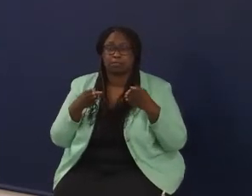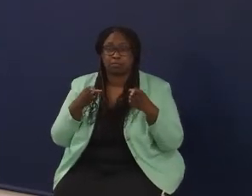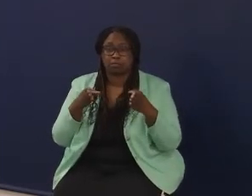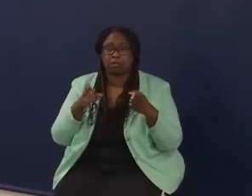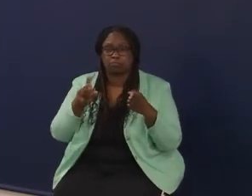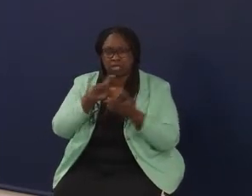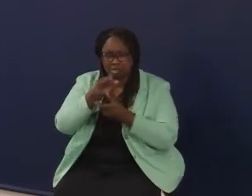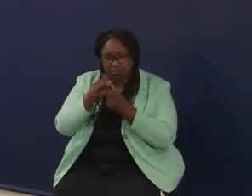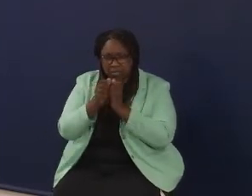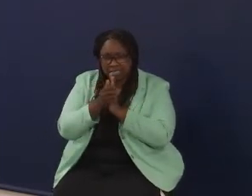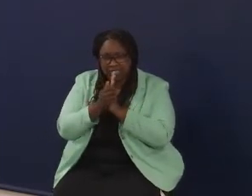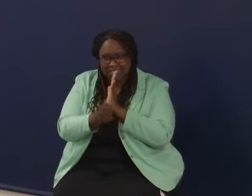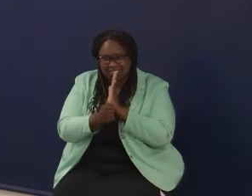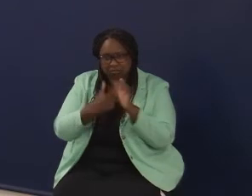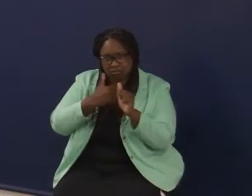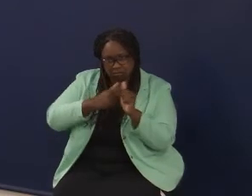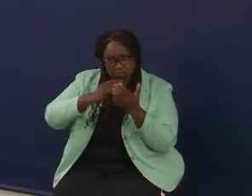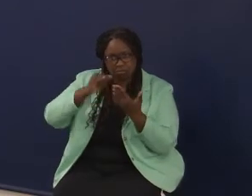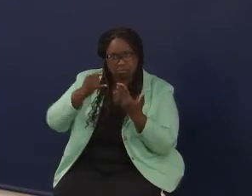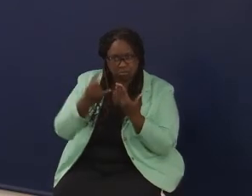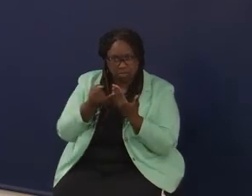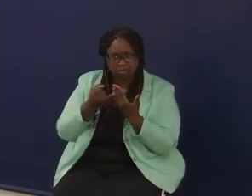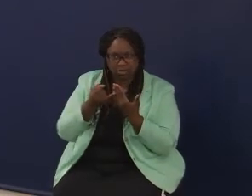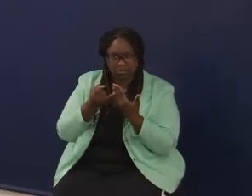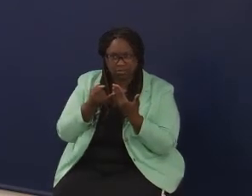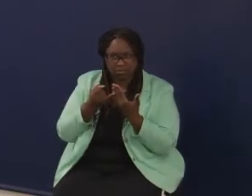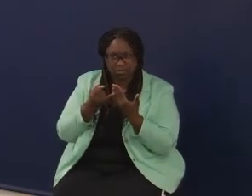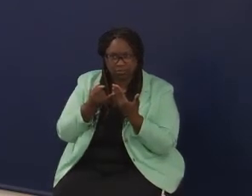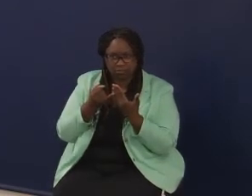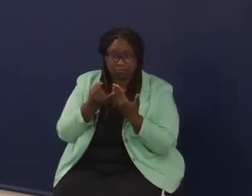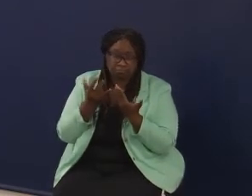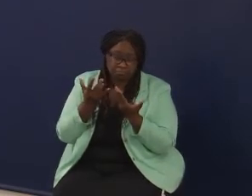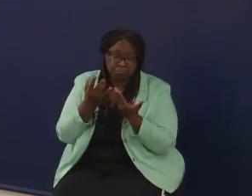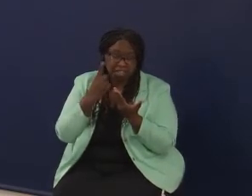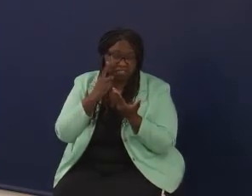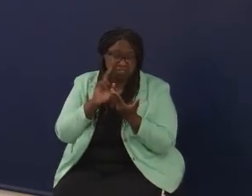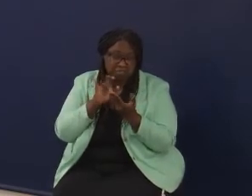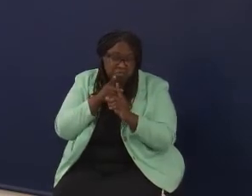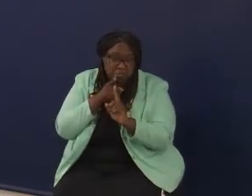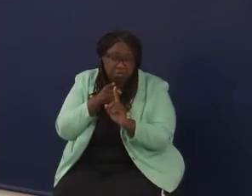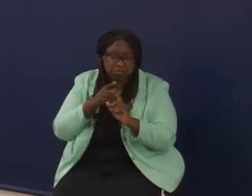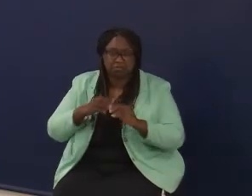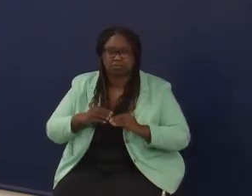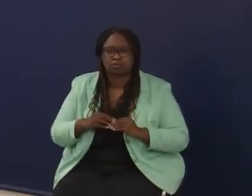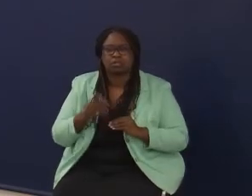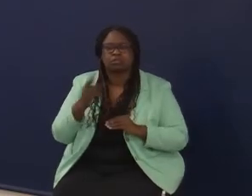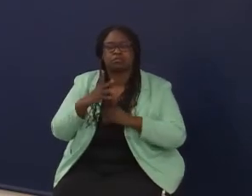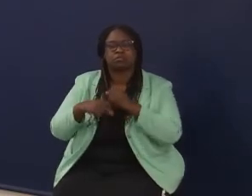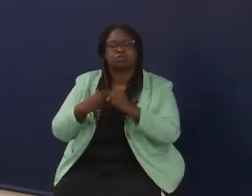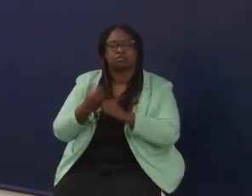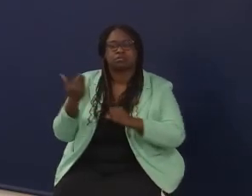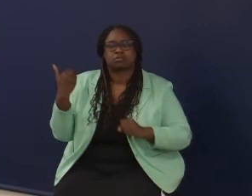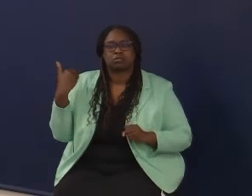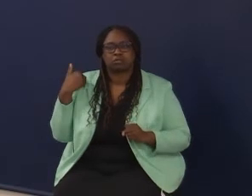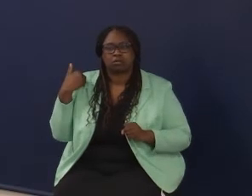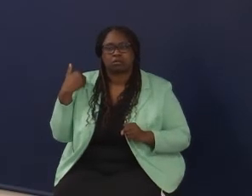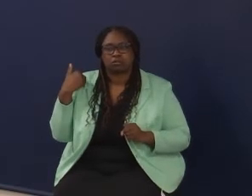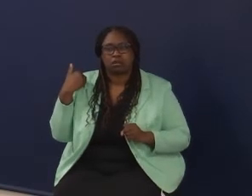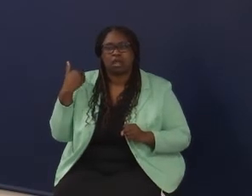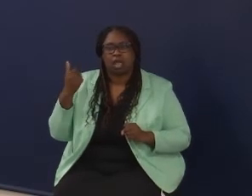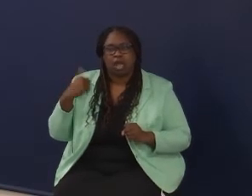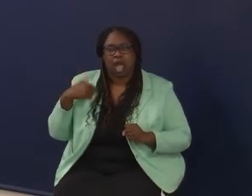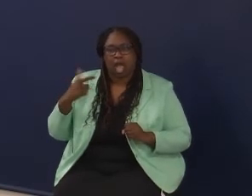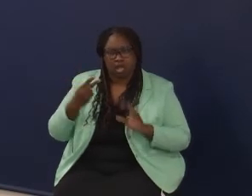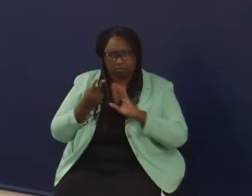skills for every Project Lead Away class in order to finish. And I think that's it. So two years ago, I was looking back where